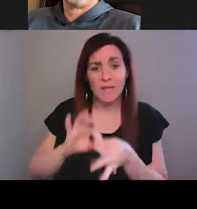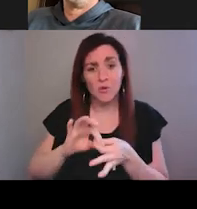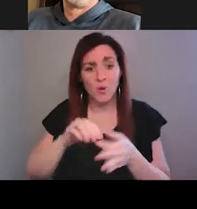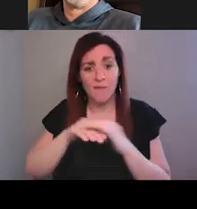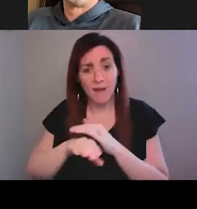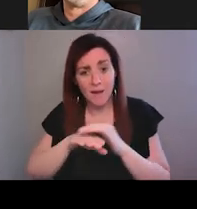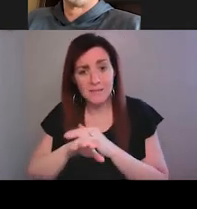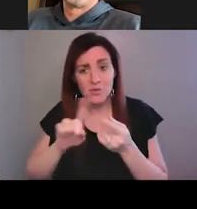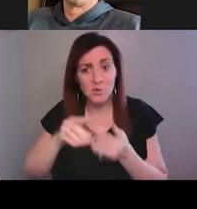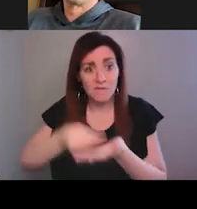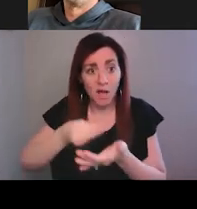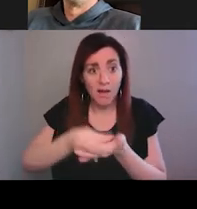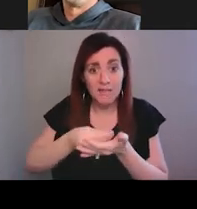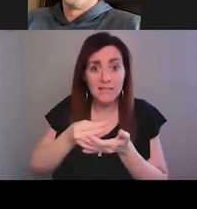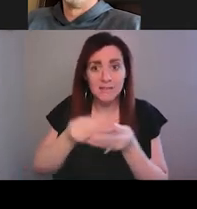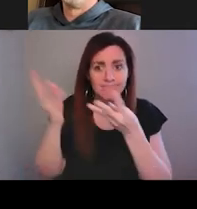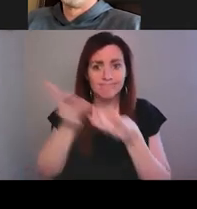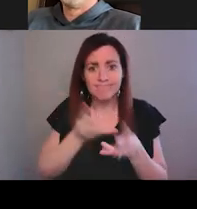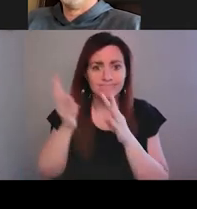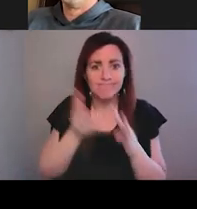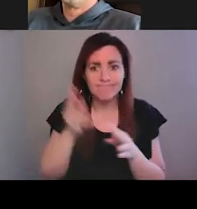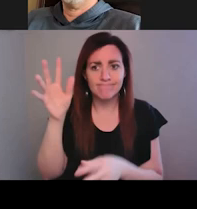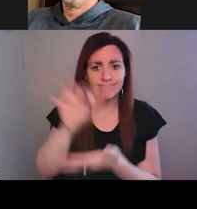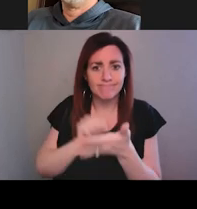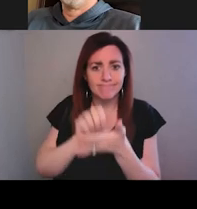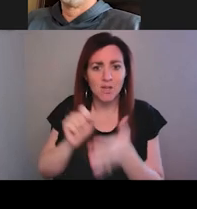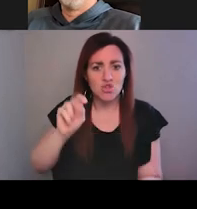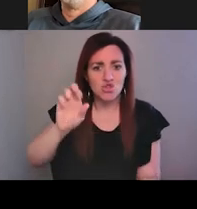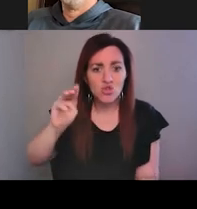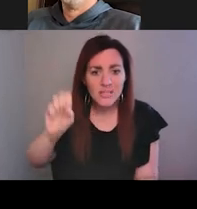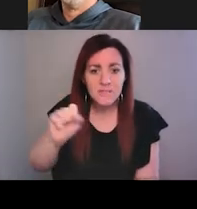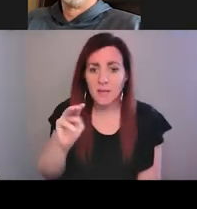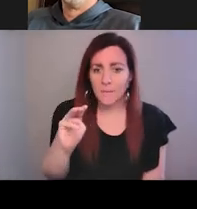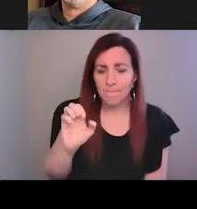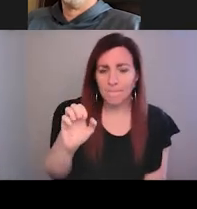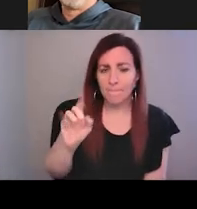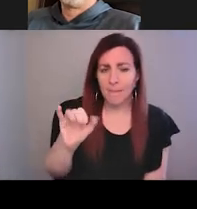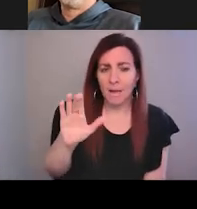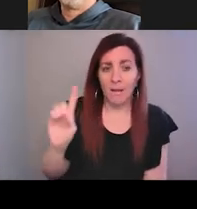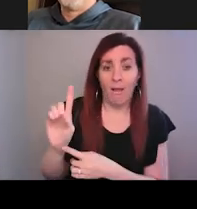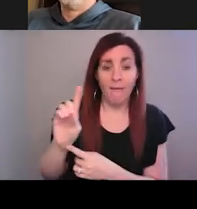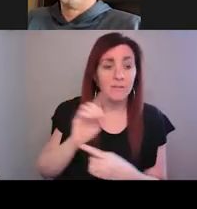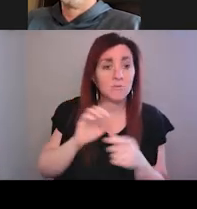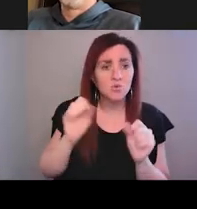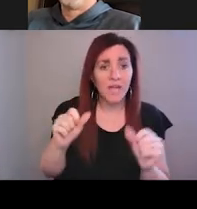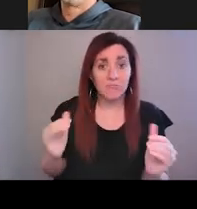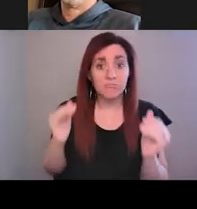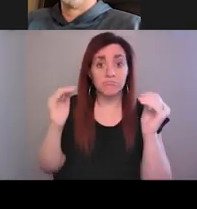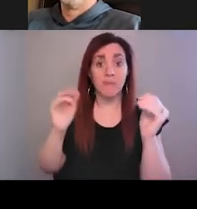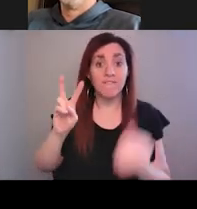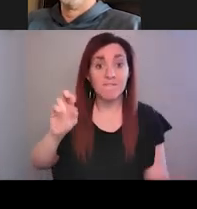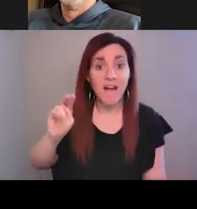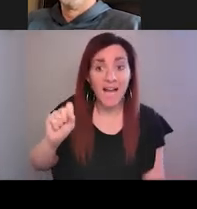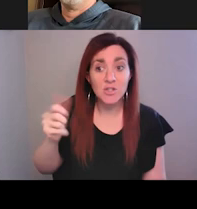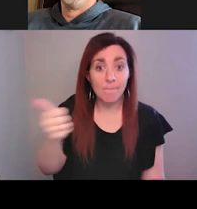access to financing streams. And the Medicaid agency is in a place to help in terms of advance. We heard about mobile response